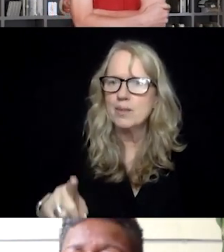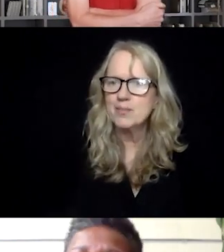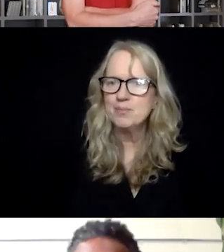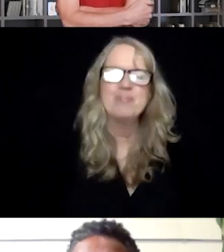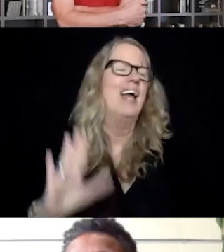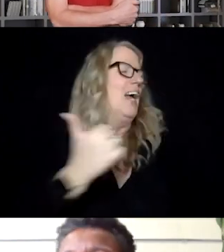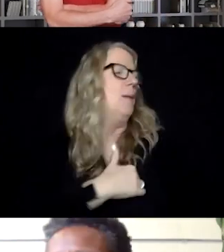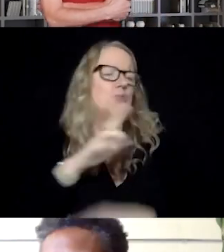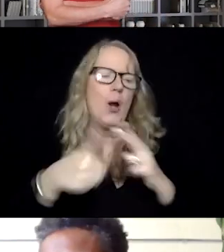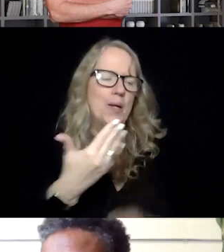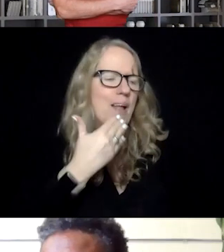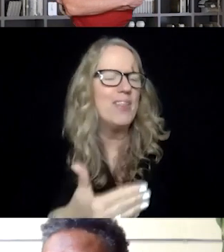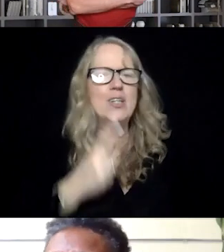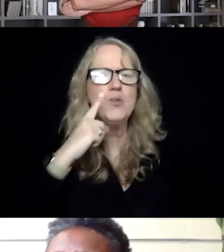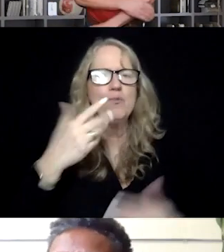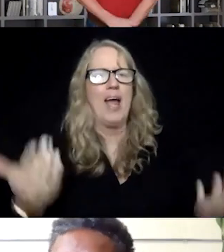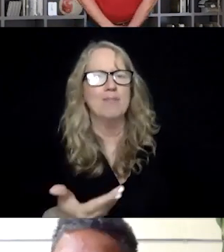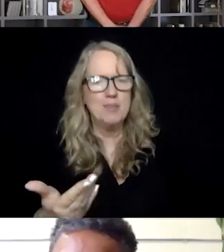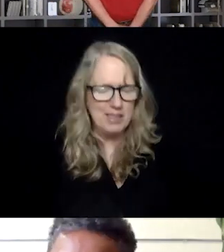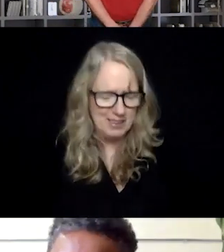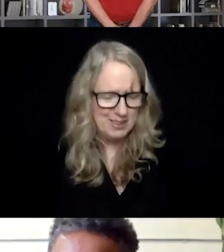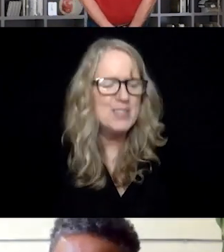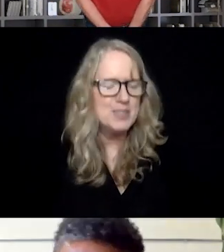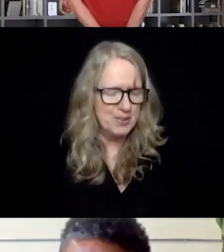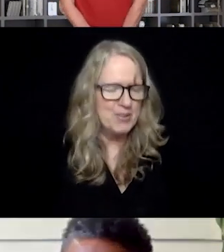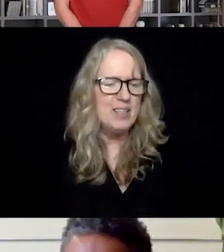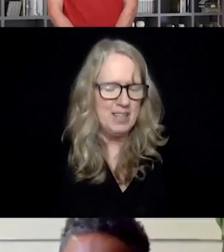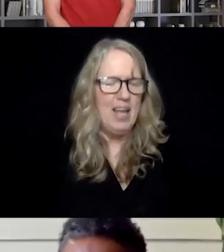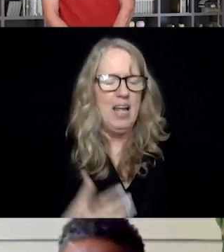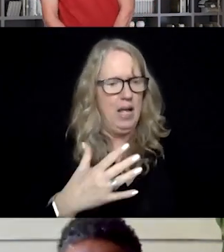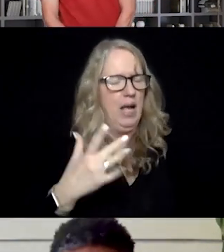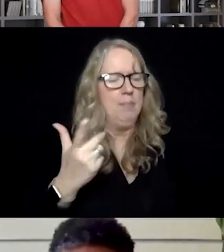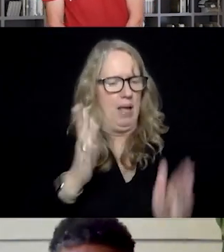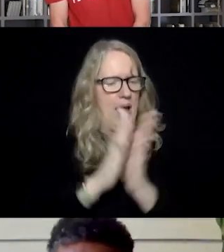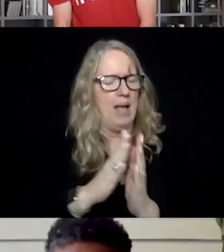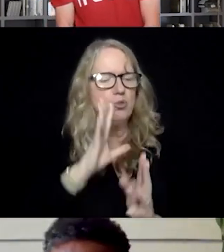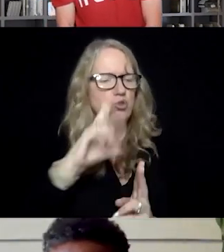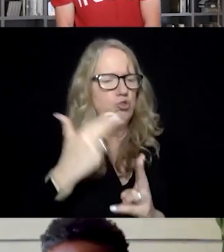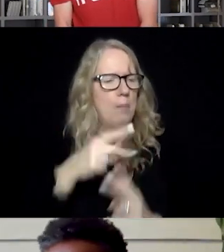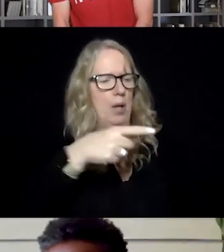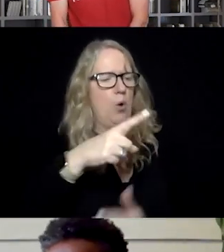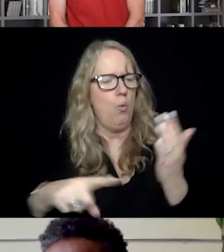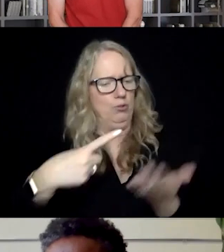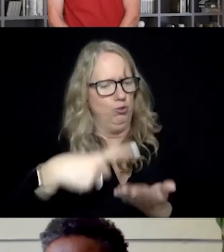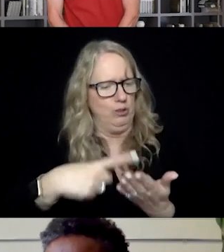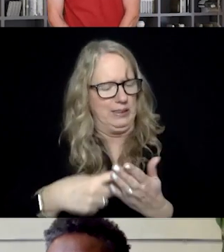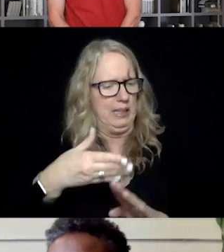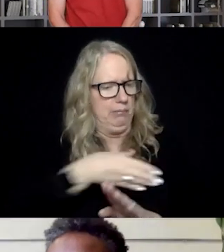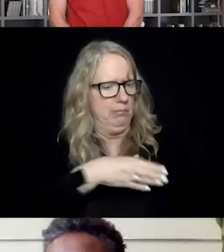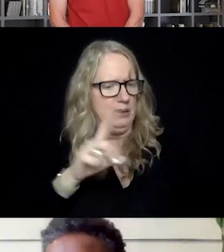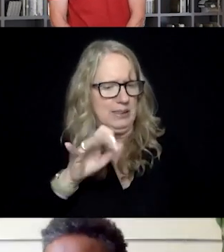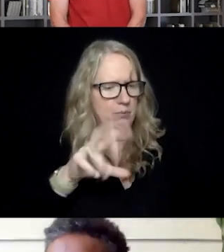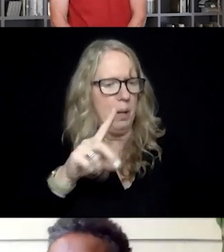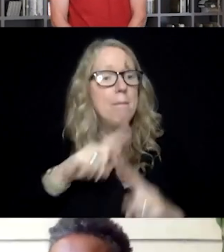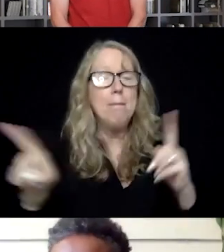Sorry about that. Thank you for having me. Um, I've also been asked to talk about, um, what you discussed earlier, David, about equity and